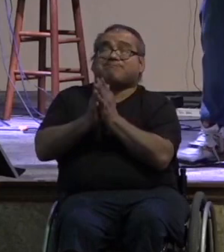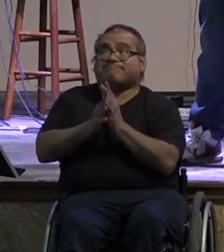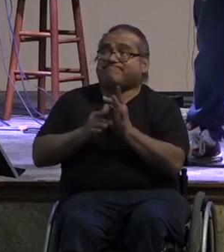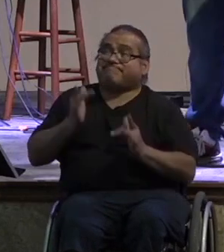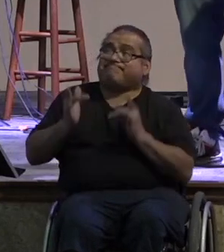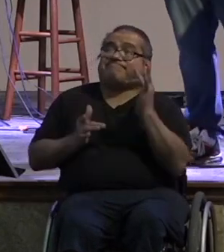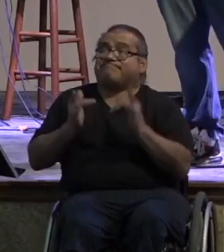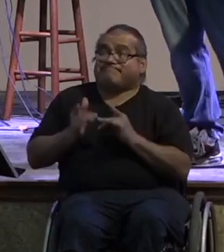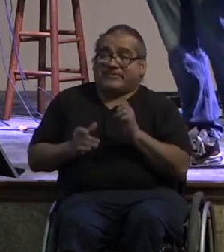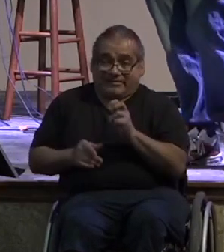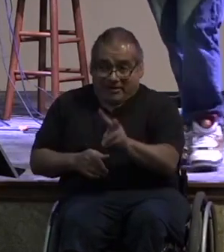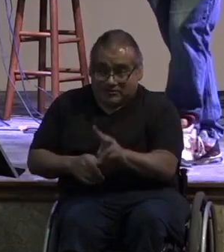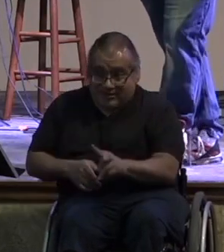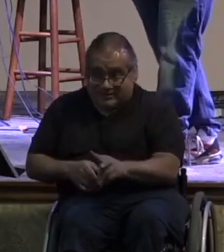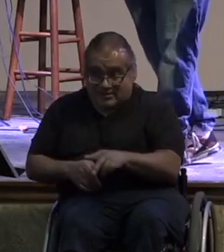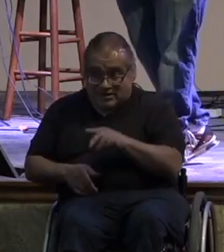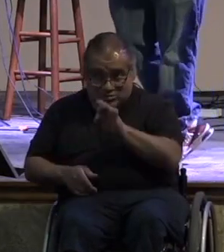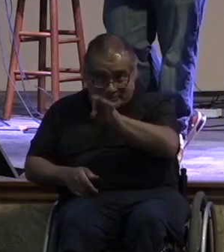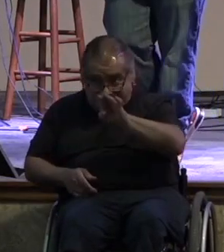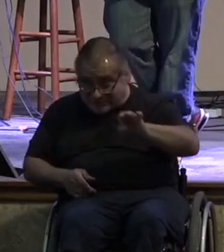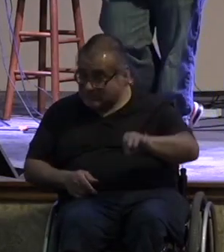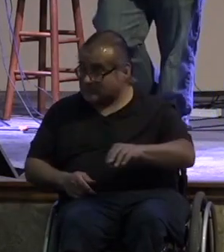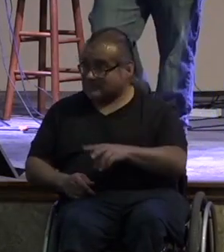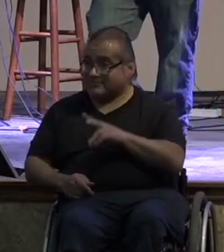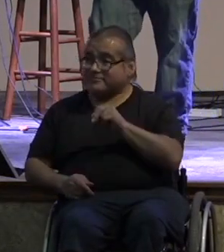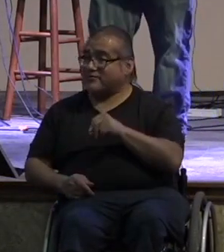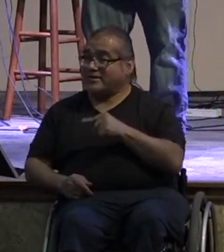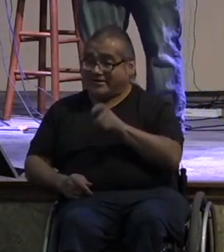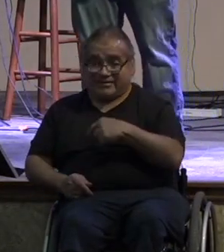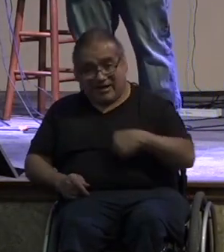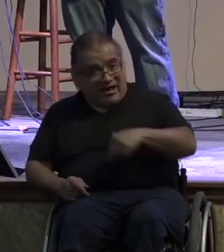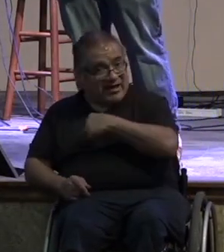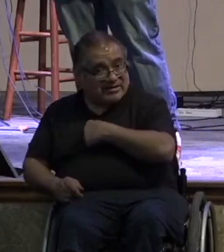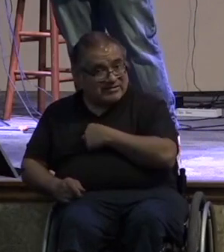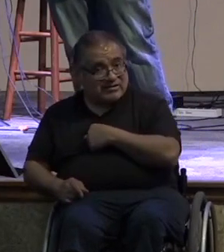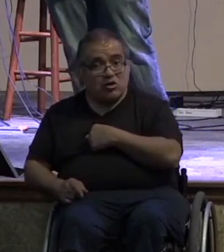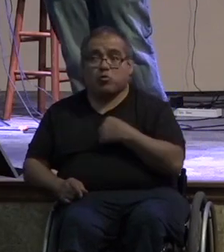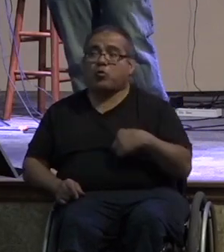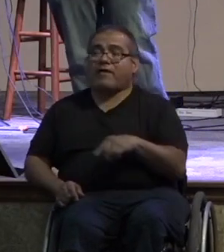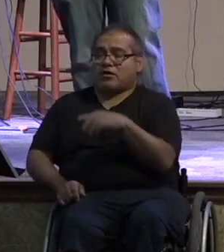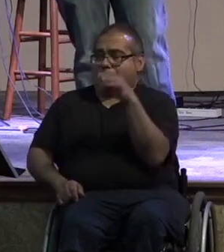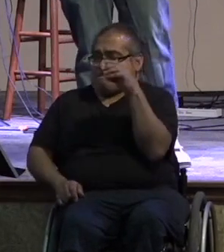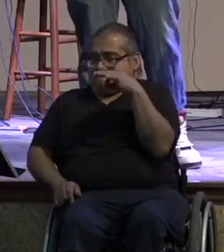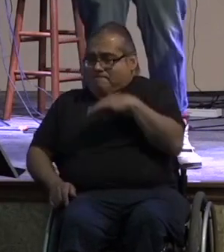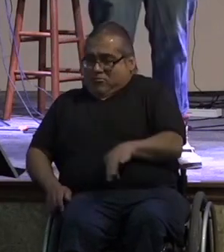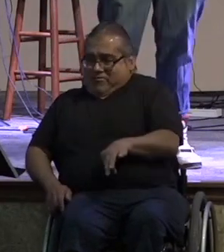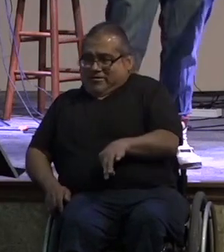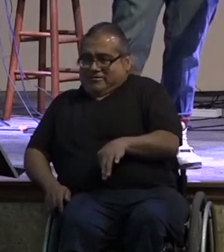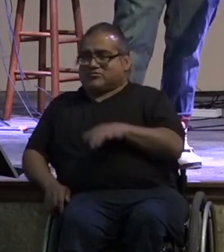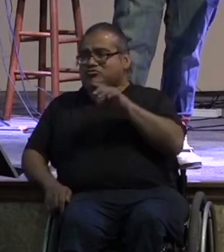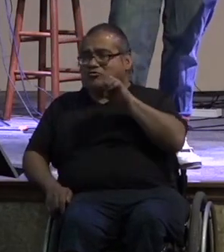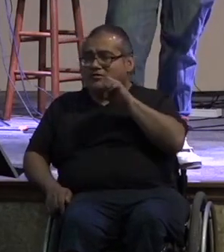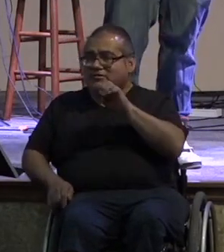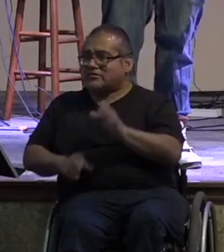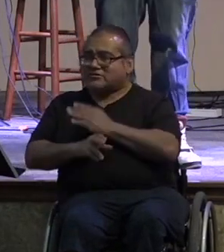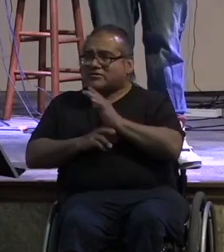evangelize no he does not need us to evangelize we get to evangelize we get to share about